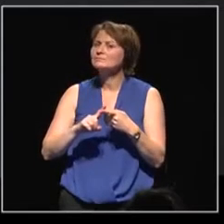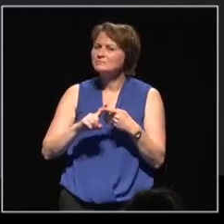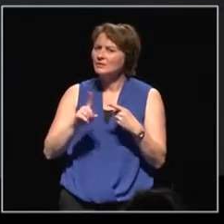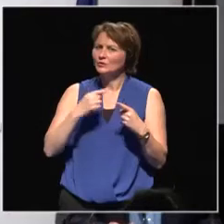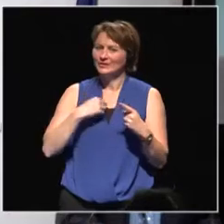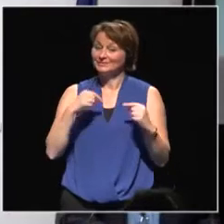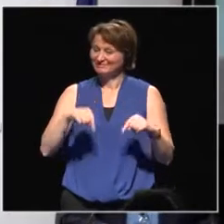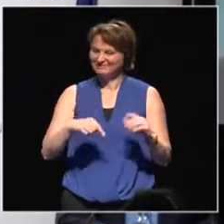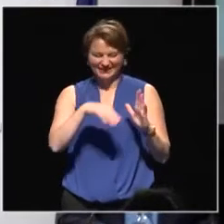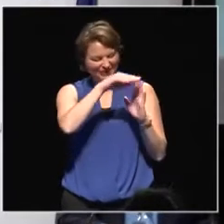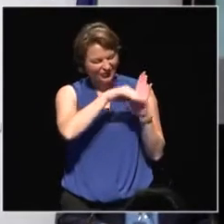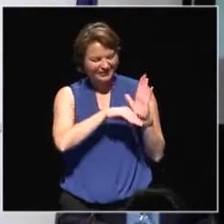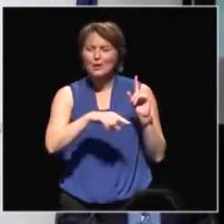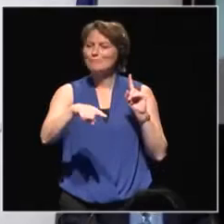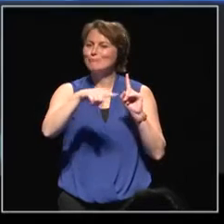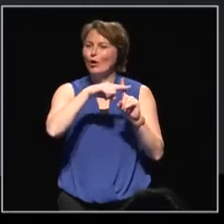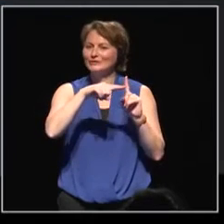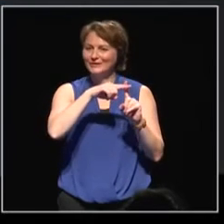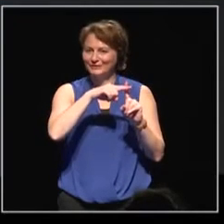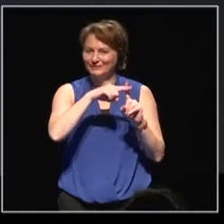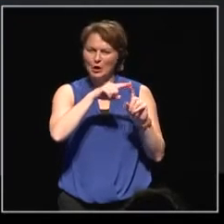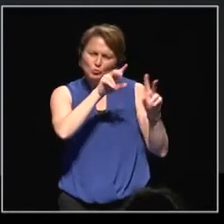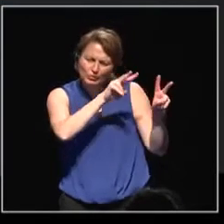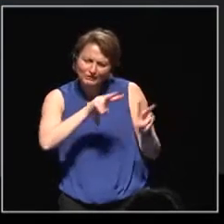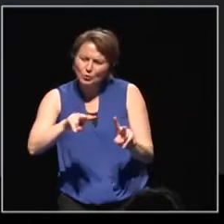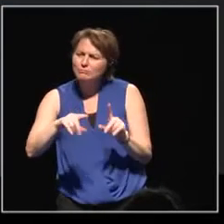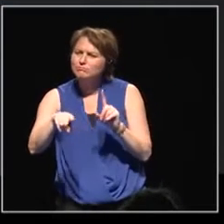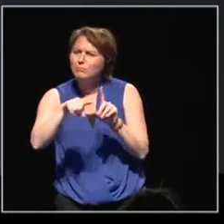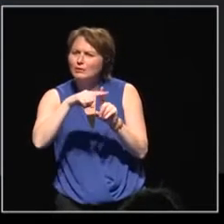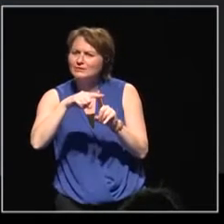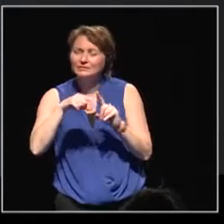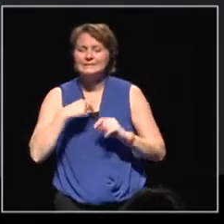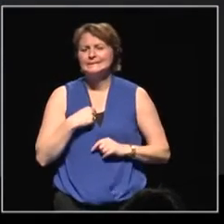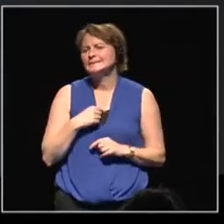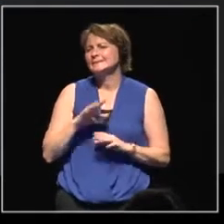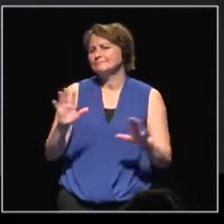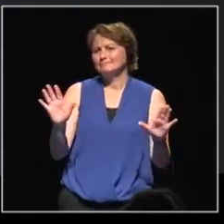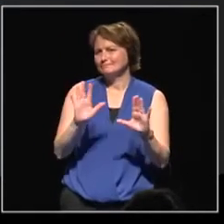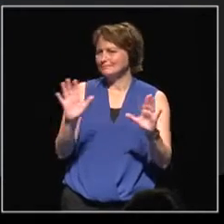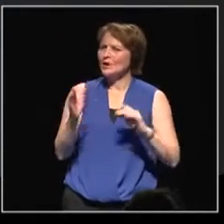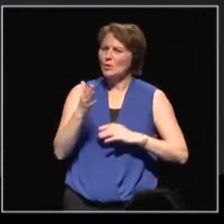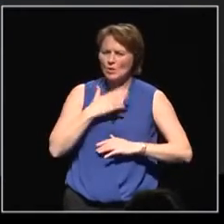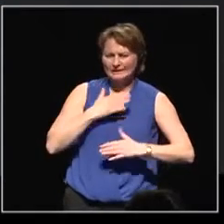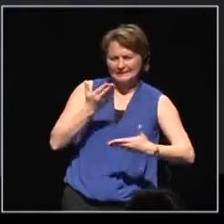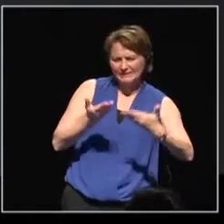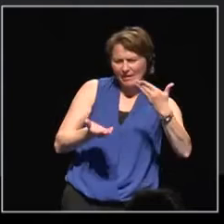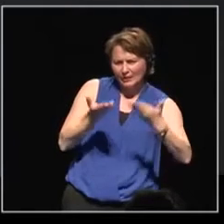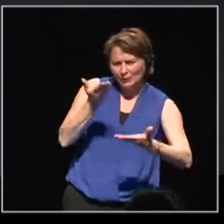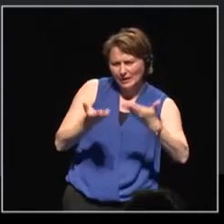agenda with this review mechanism. It's not about reviewing or evaluating